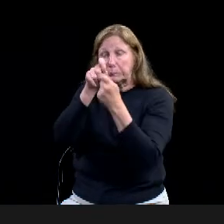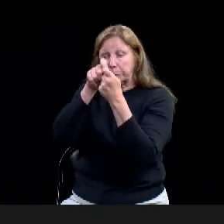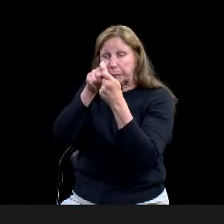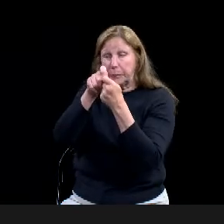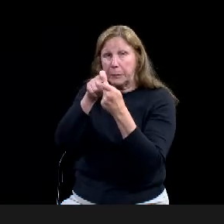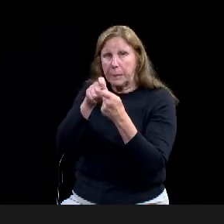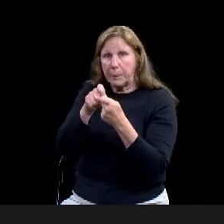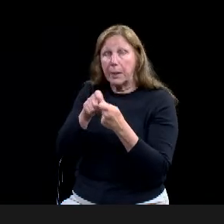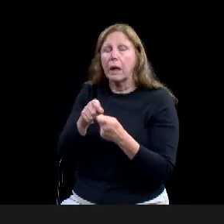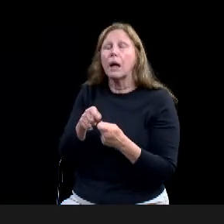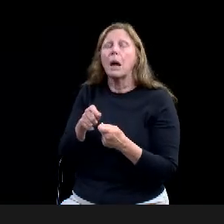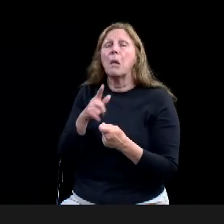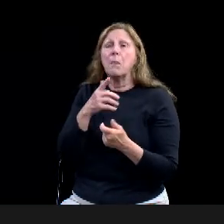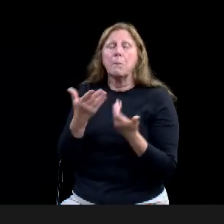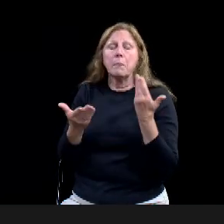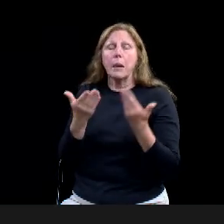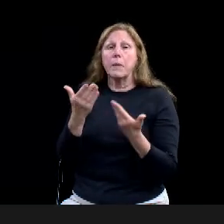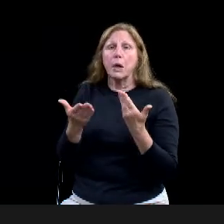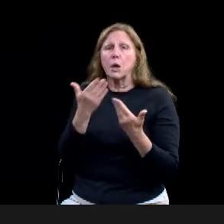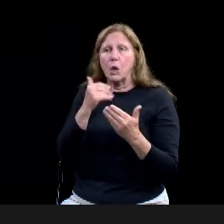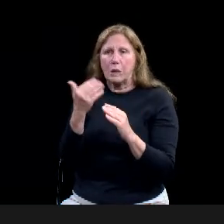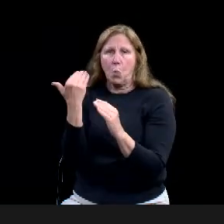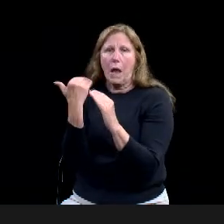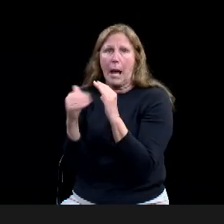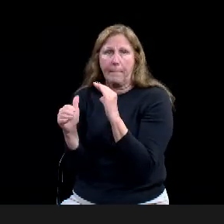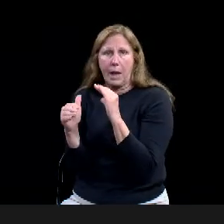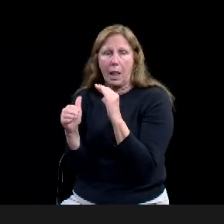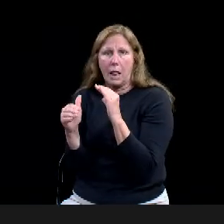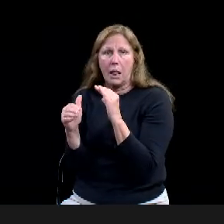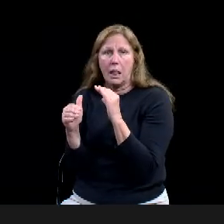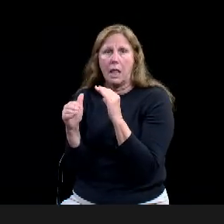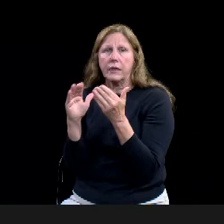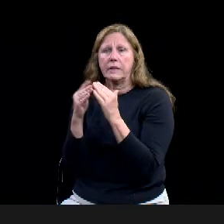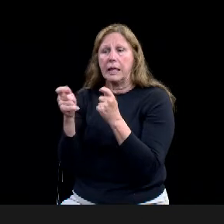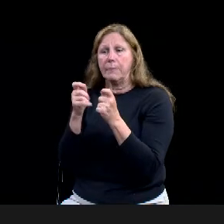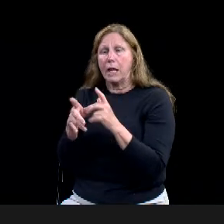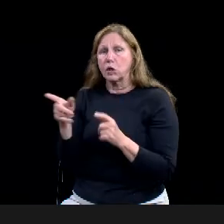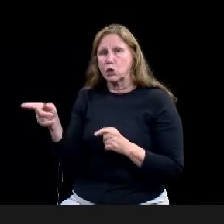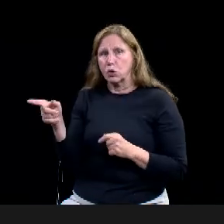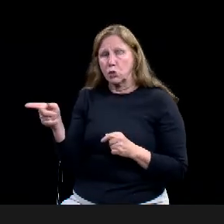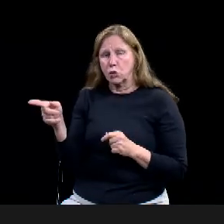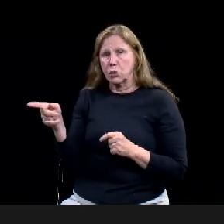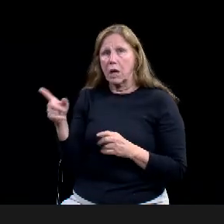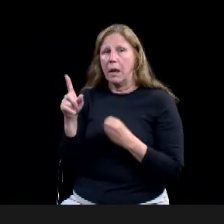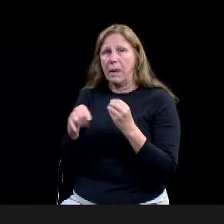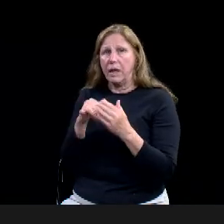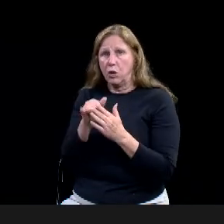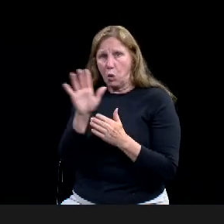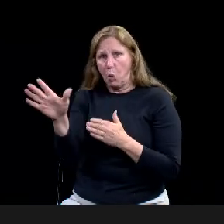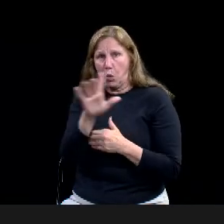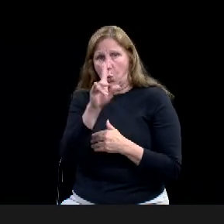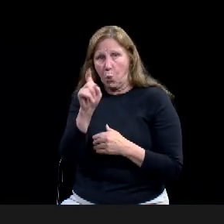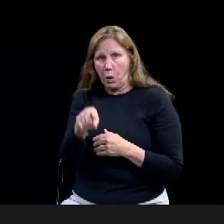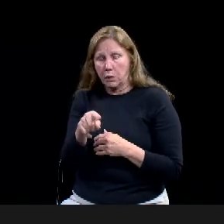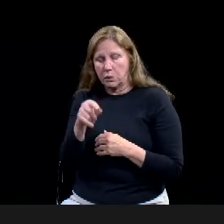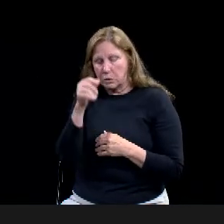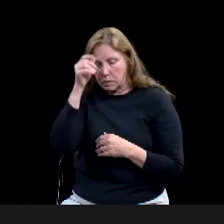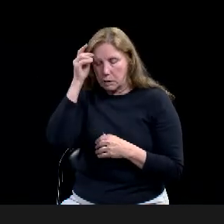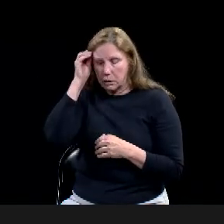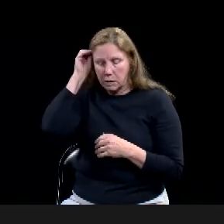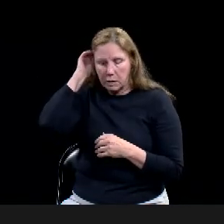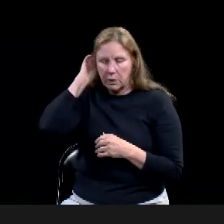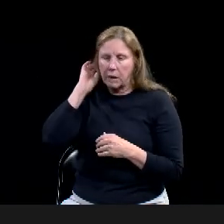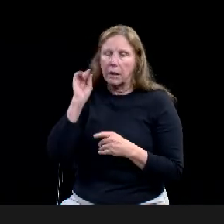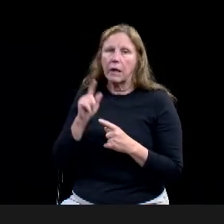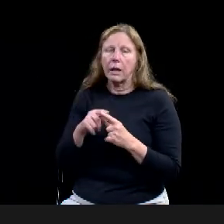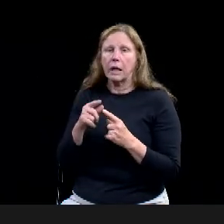questions, um, and continue to, uh, uh, make sure that they'll make sure those detailed questions get answered. So just, I'm just trying to keep us on track.